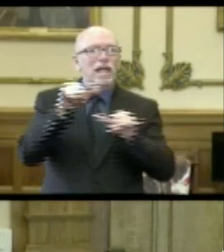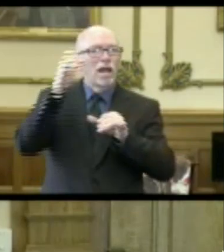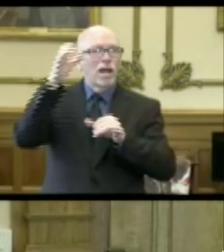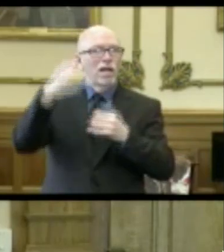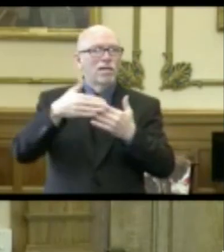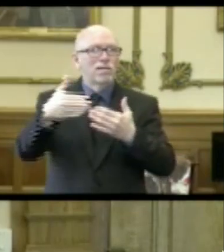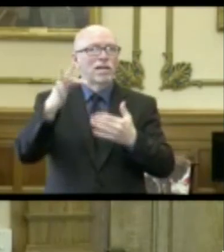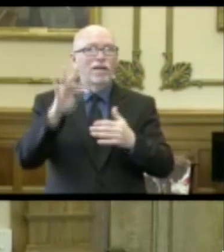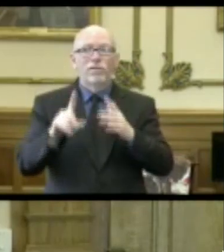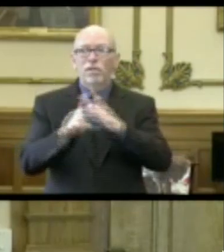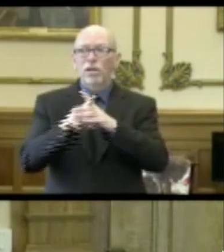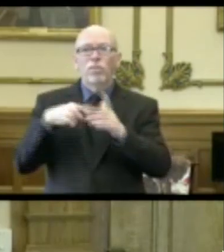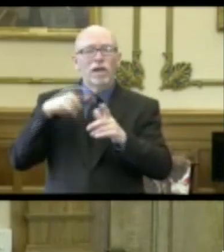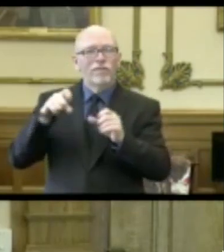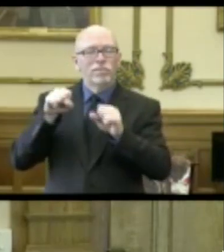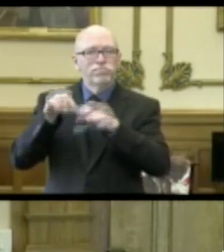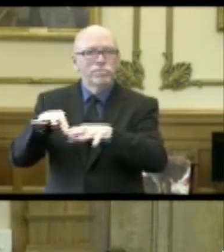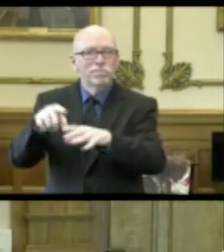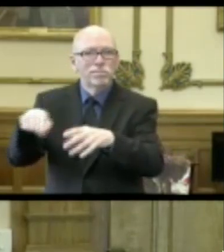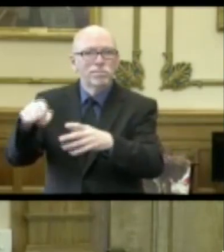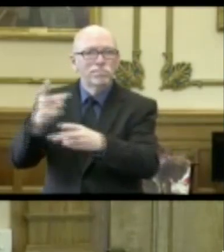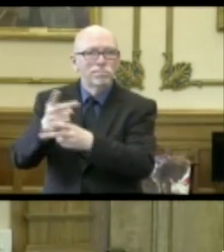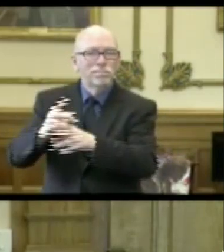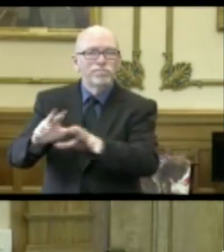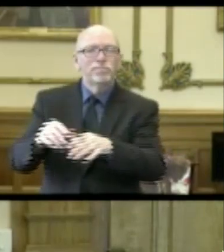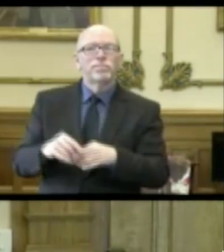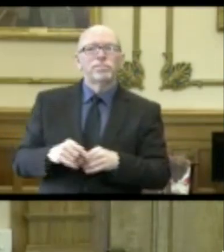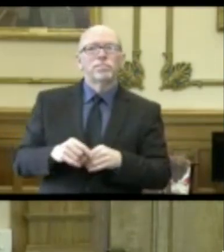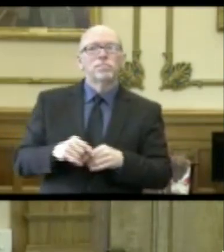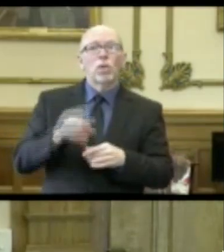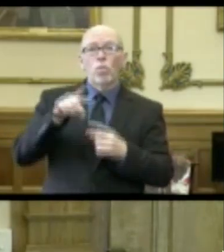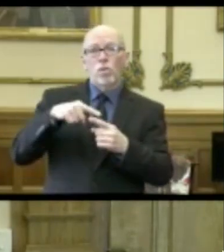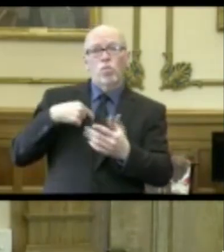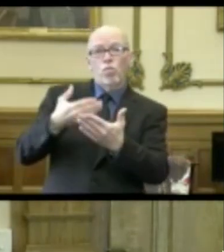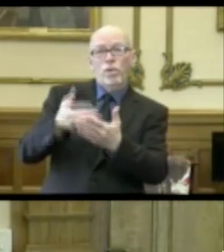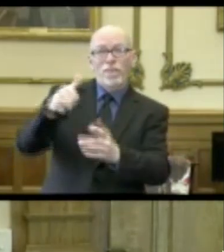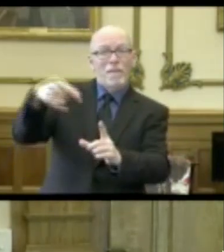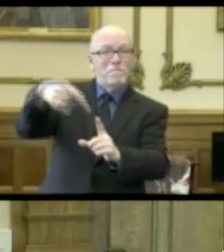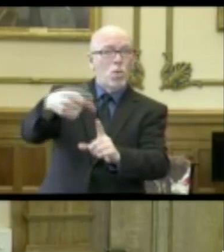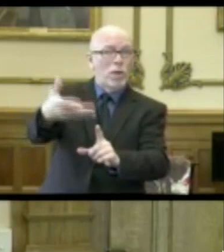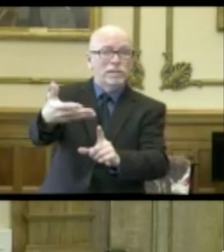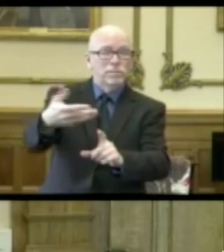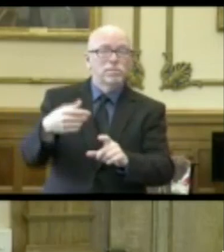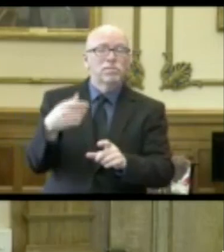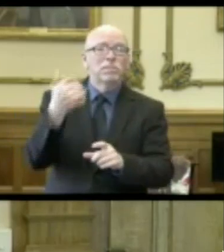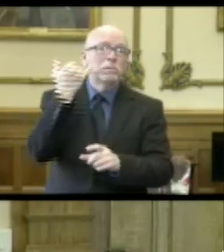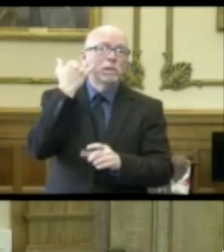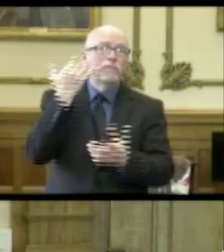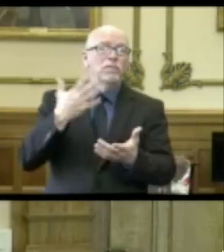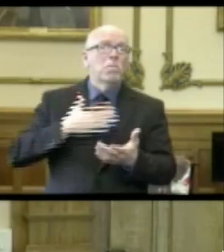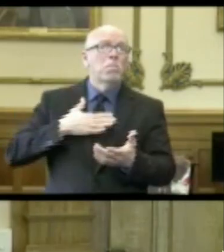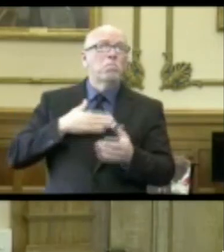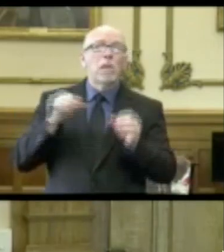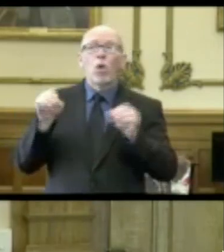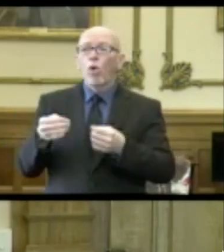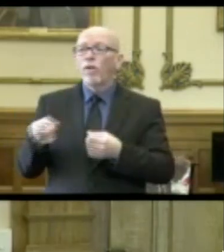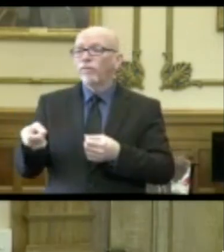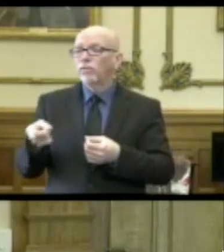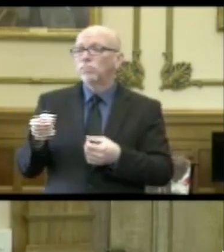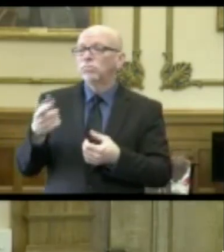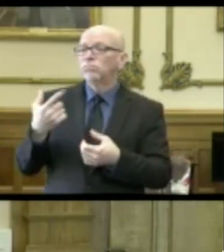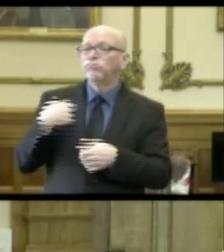and respond that way. My question is, when we get to that point, if, you know, say in my office somebody is